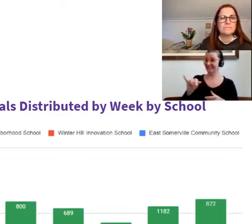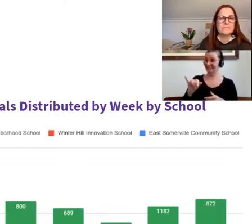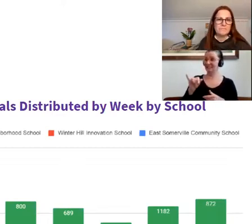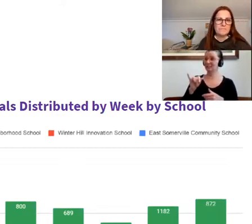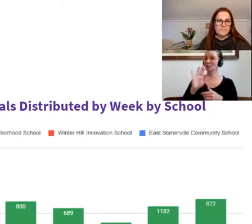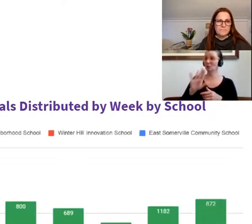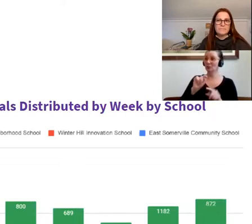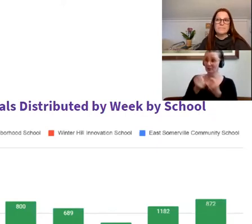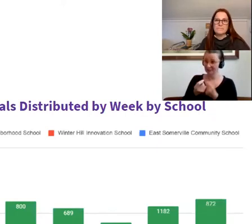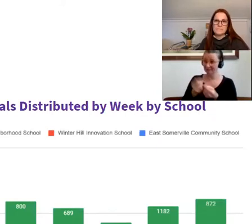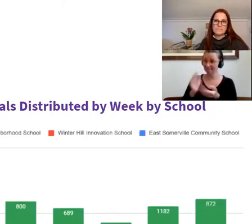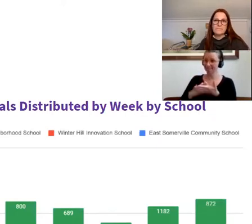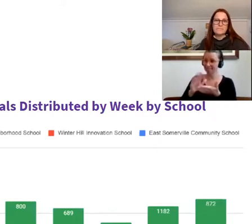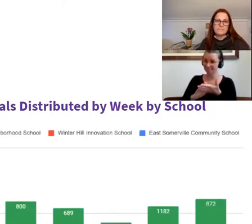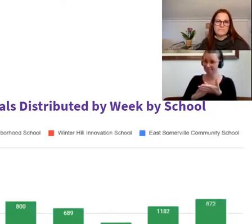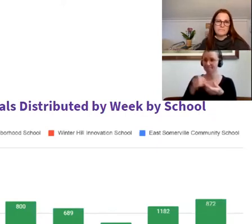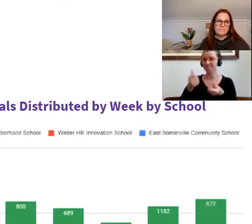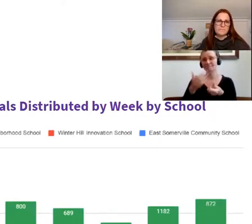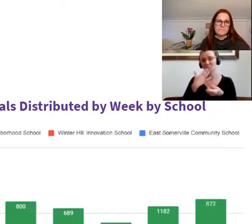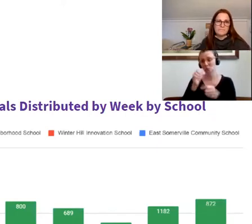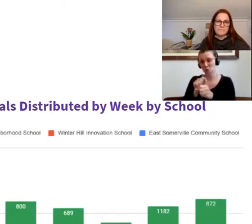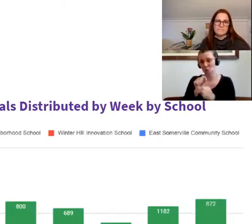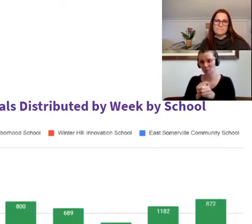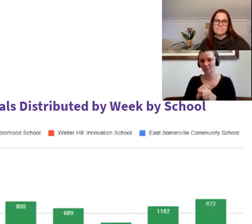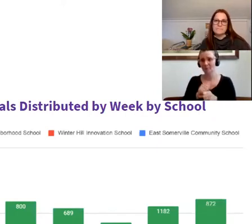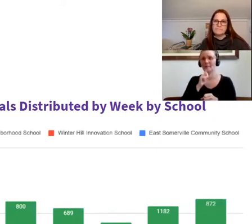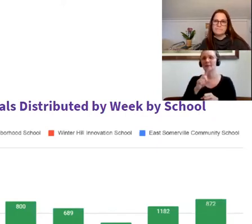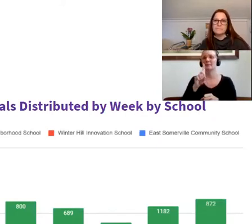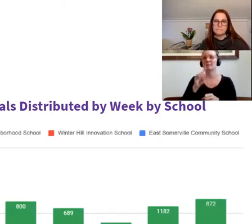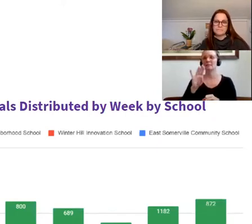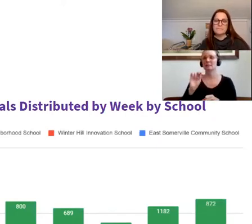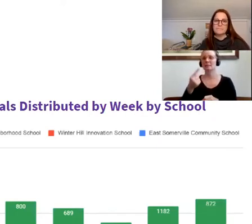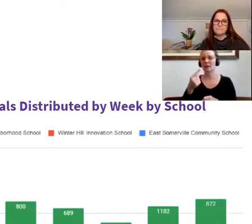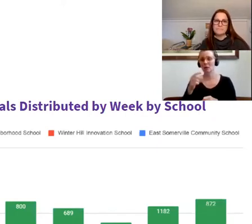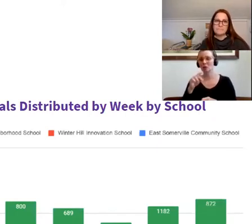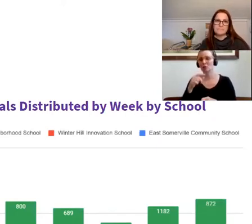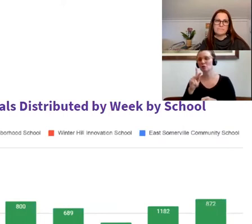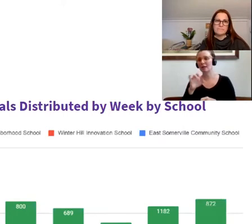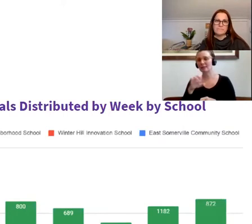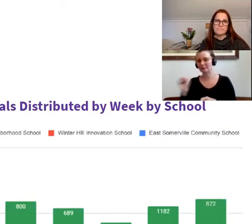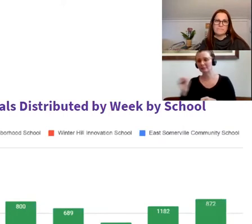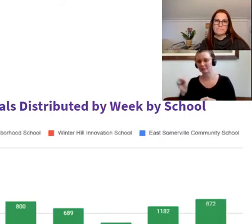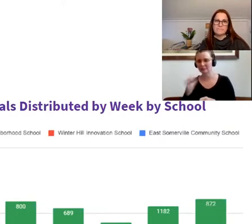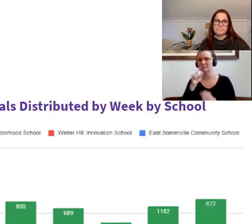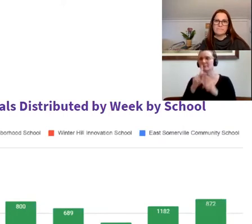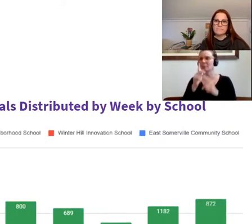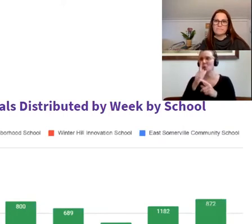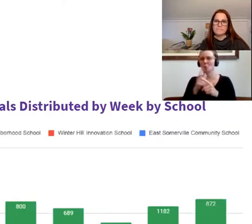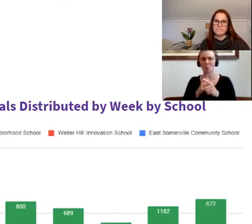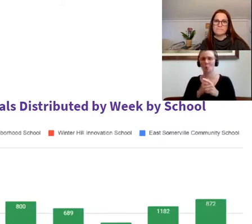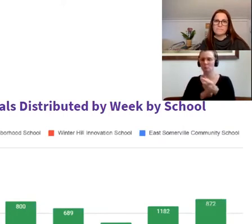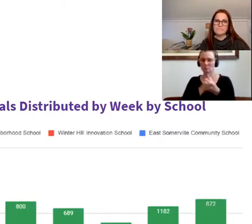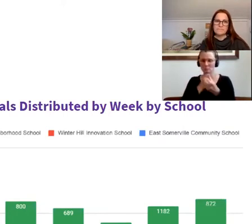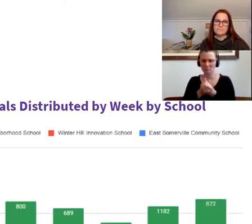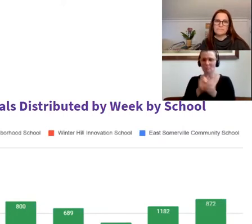team, Mary Skipper in the school department, and all the volunteers who pitched in to make sure our community is safe and has all the